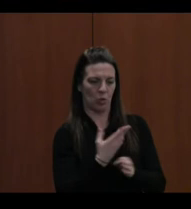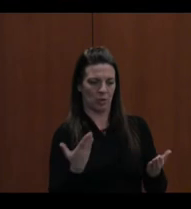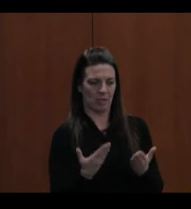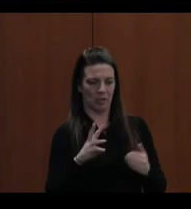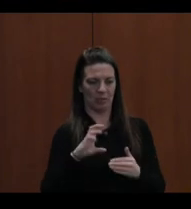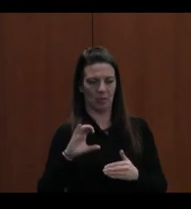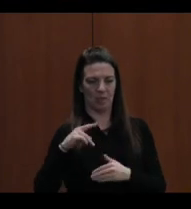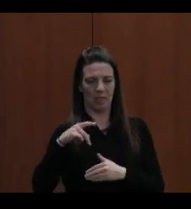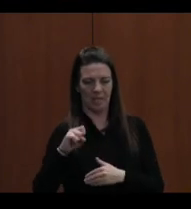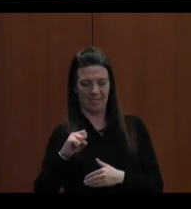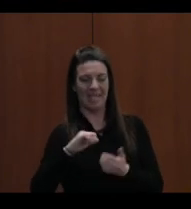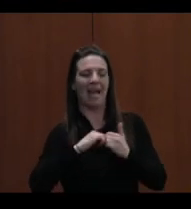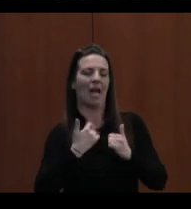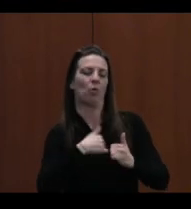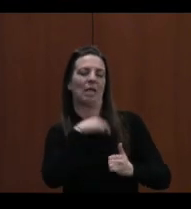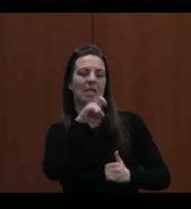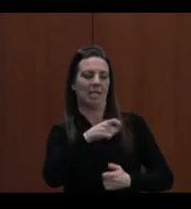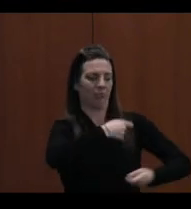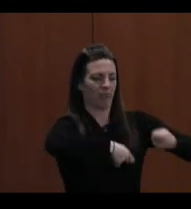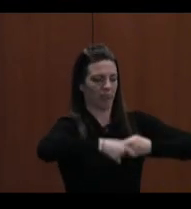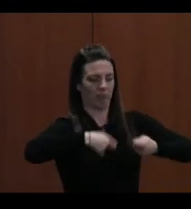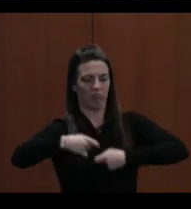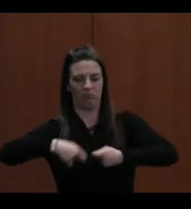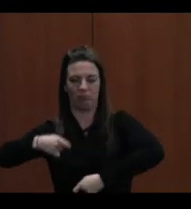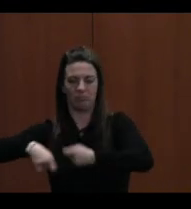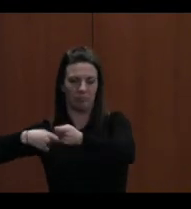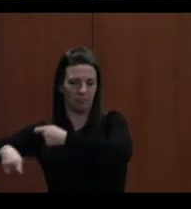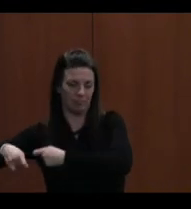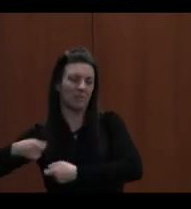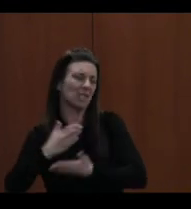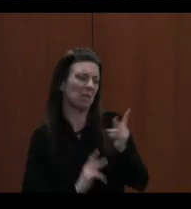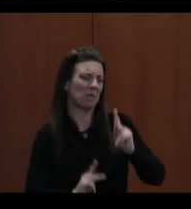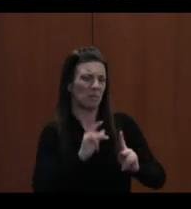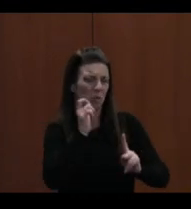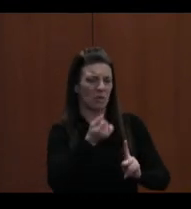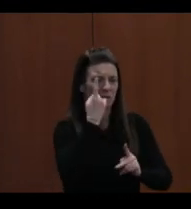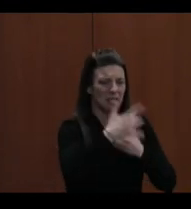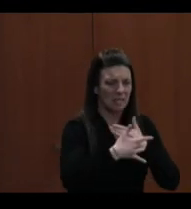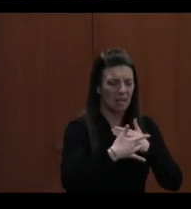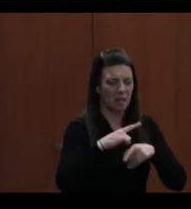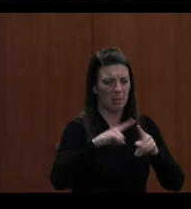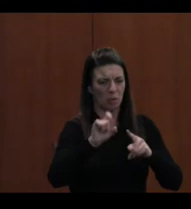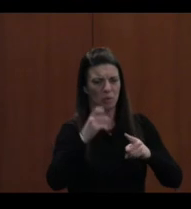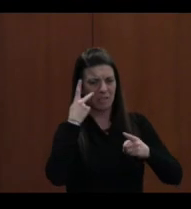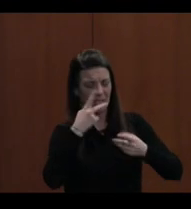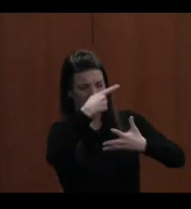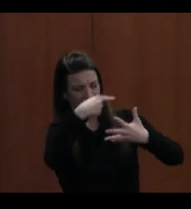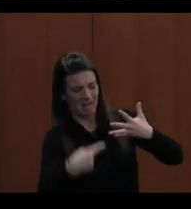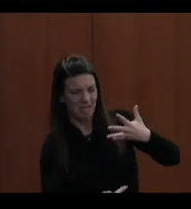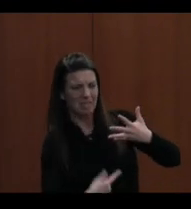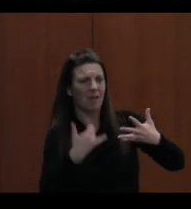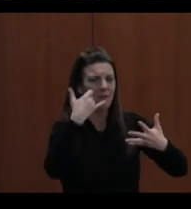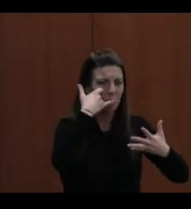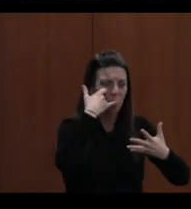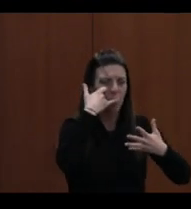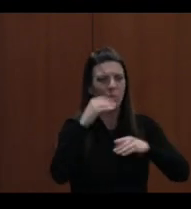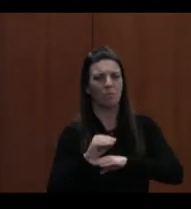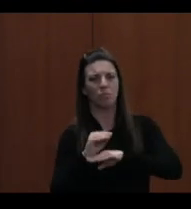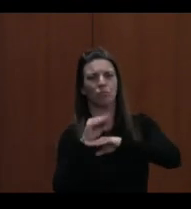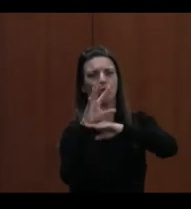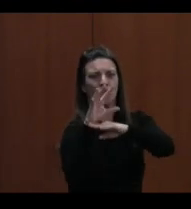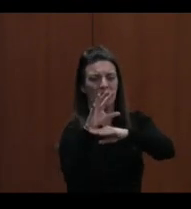refreshed according to their lifecycle. So a lot of people may not know what the technology is, but you can see down the list, telephones, projectors, copiers,